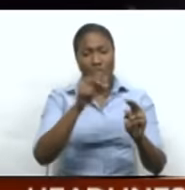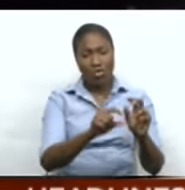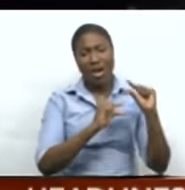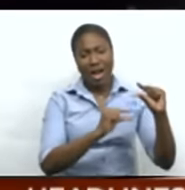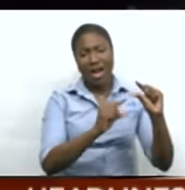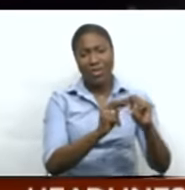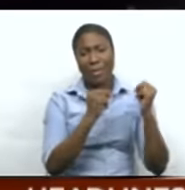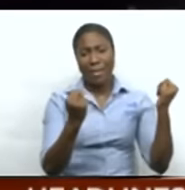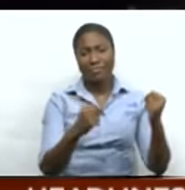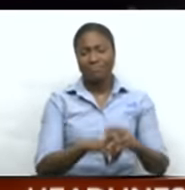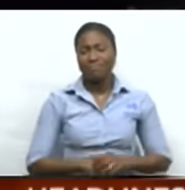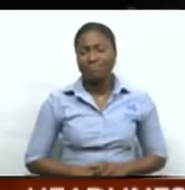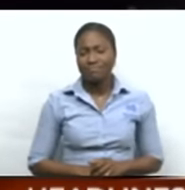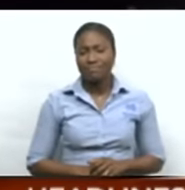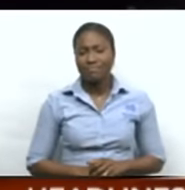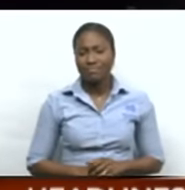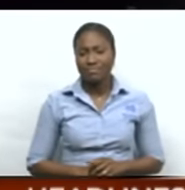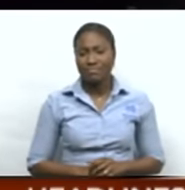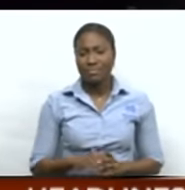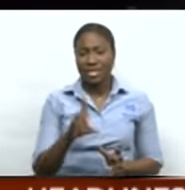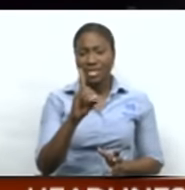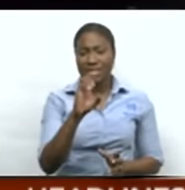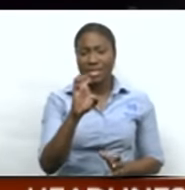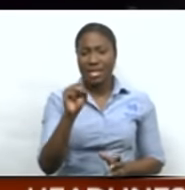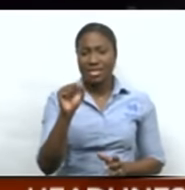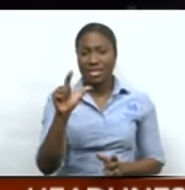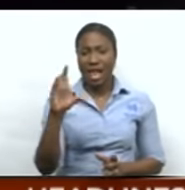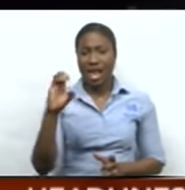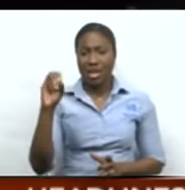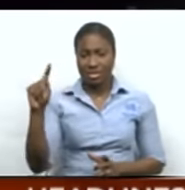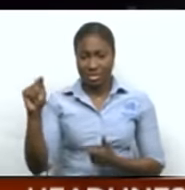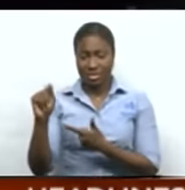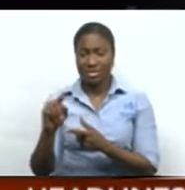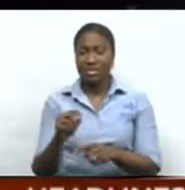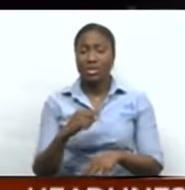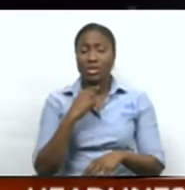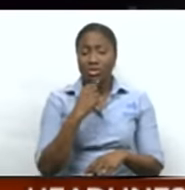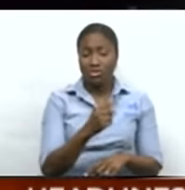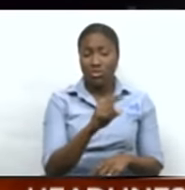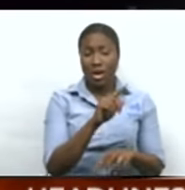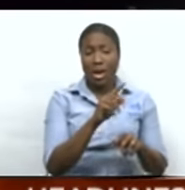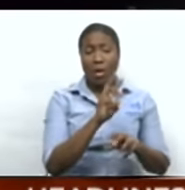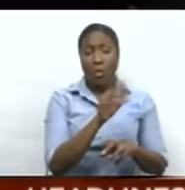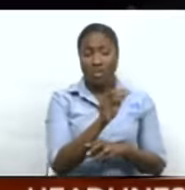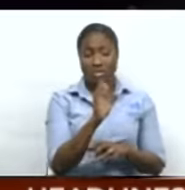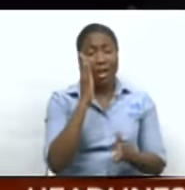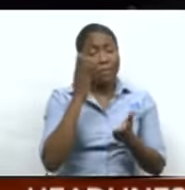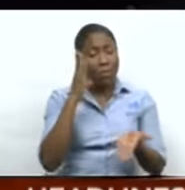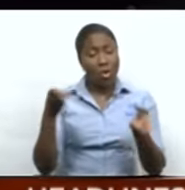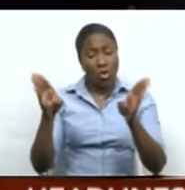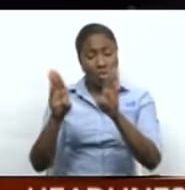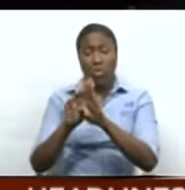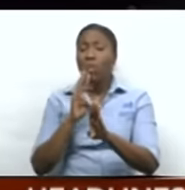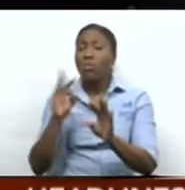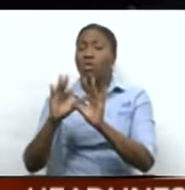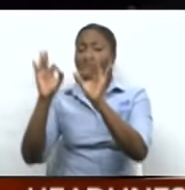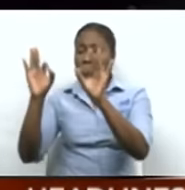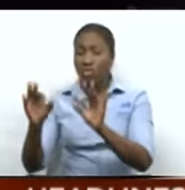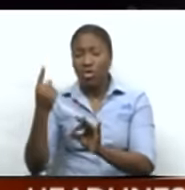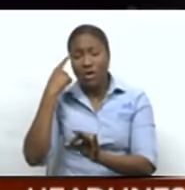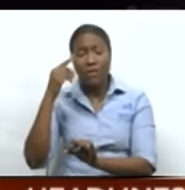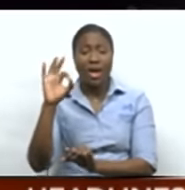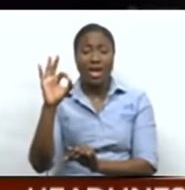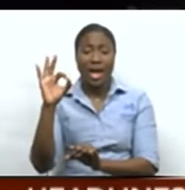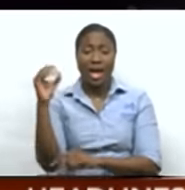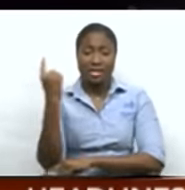Guardian newspaper. Now, Desalcott has advised WASA of yet another planned shutdown of its Point Lisa's plant for a period of nine